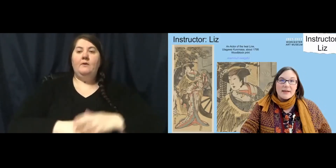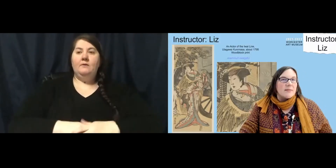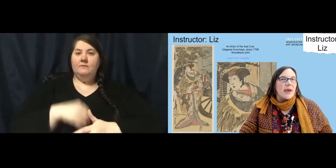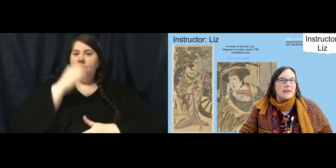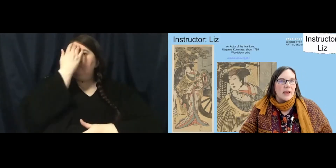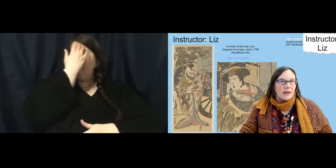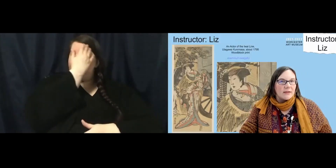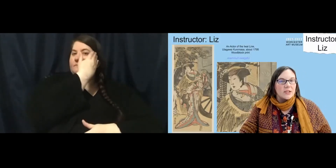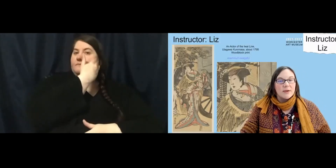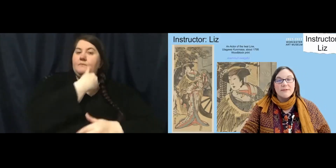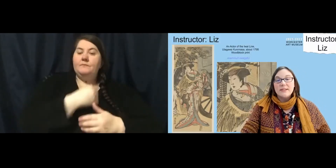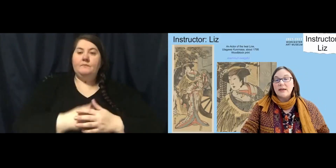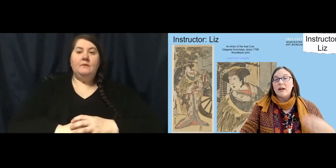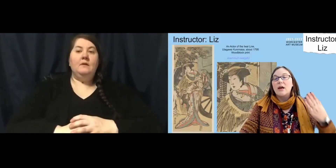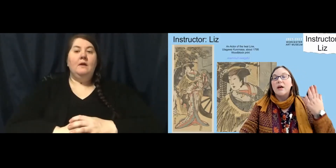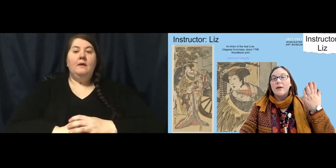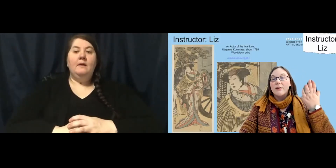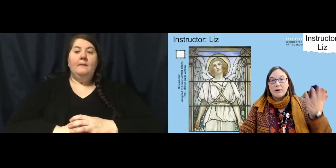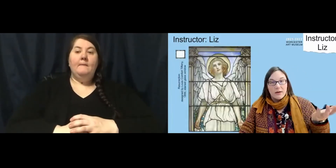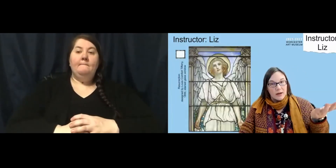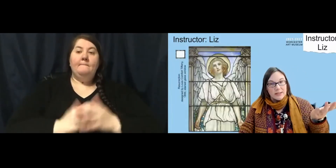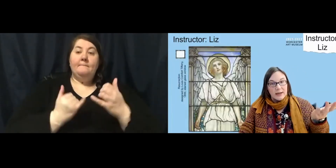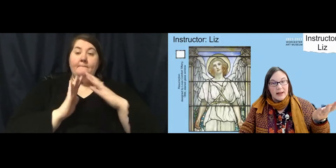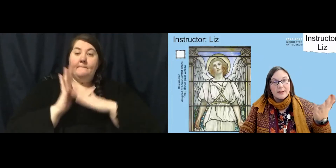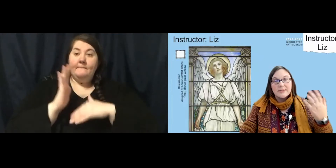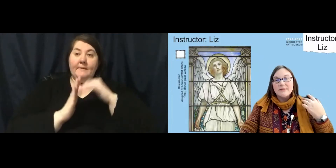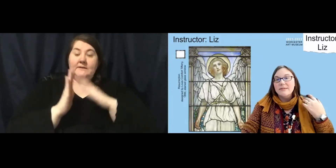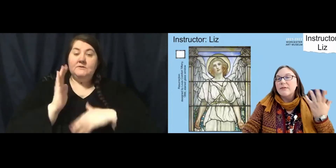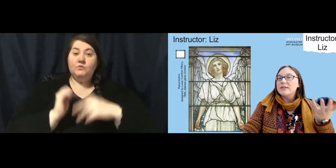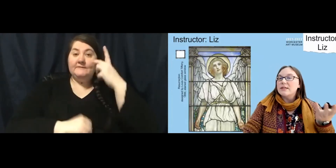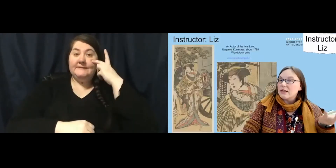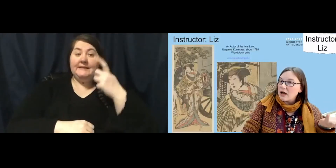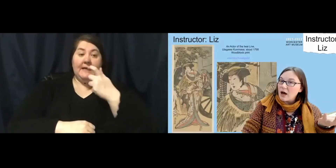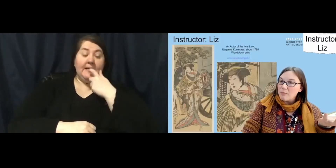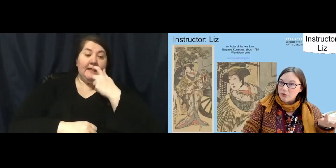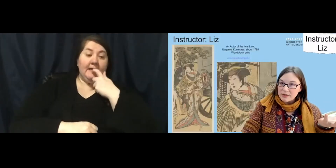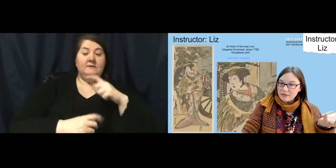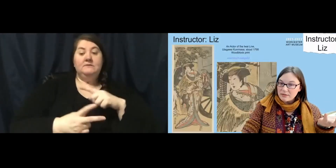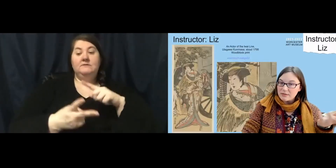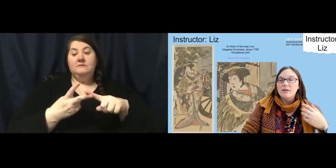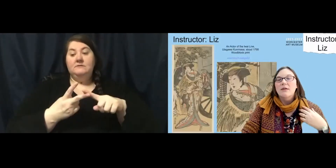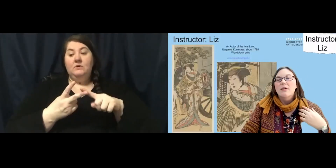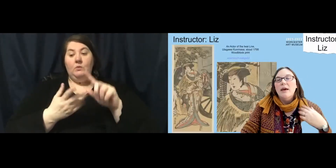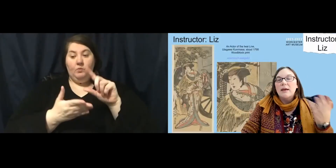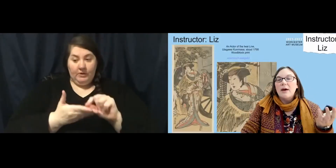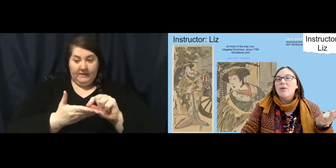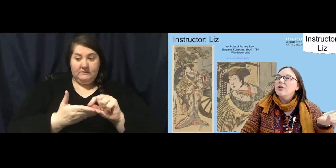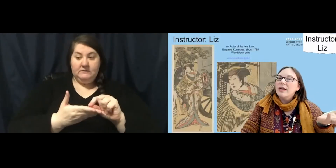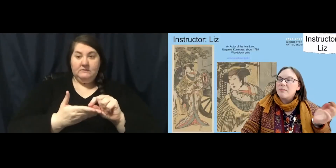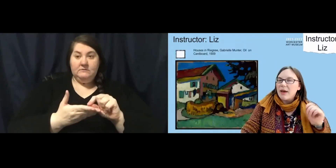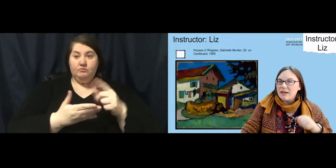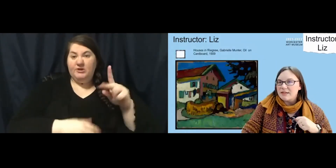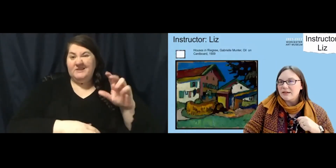look at is a painting. Because we've seen stained glass. We've seen a print. And now